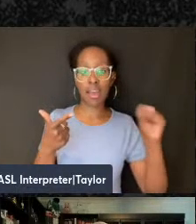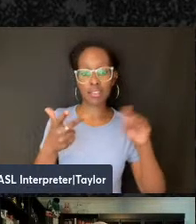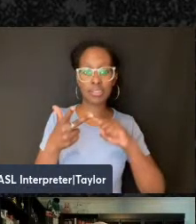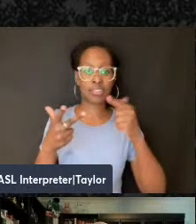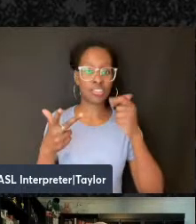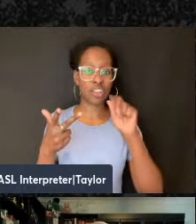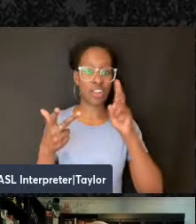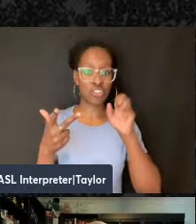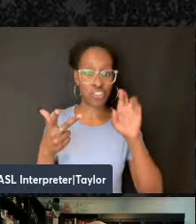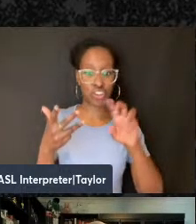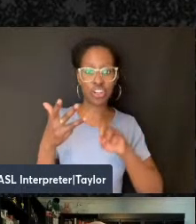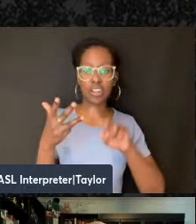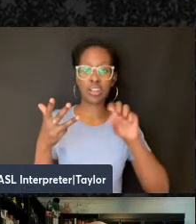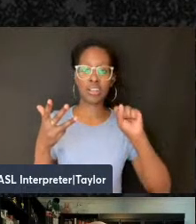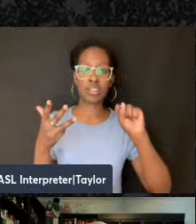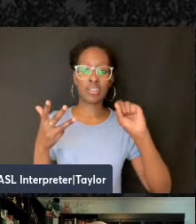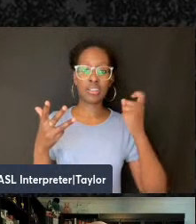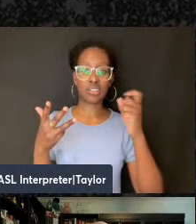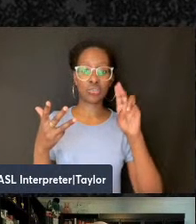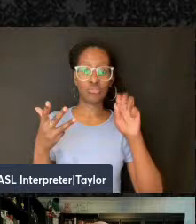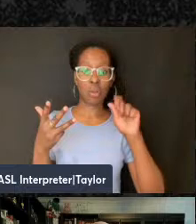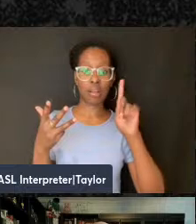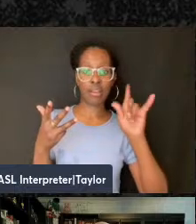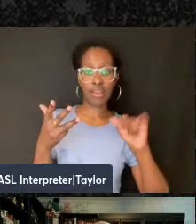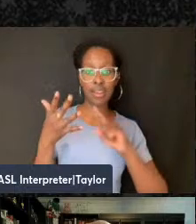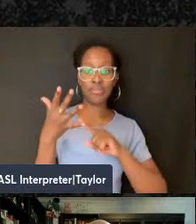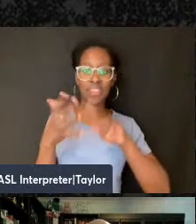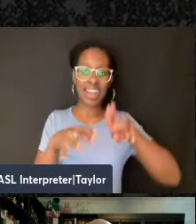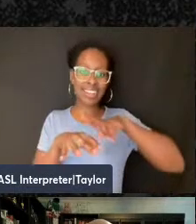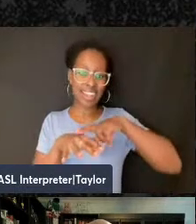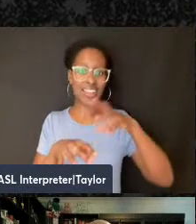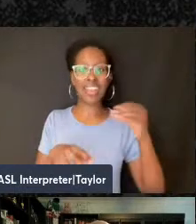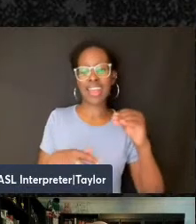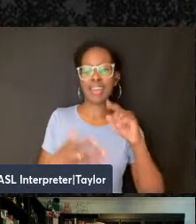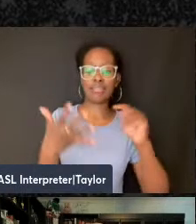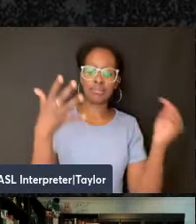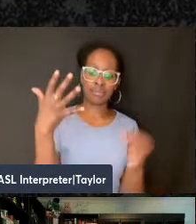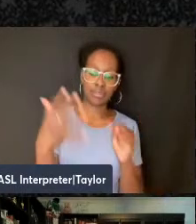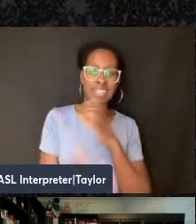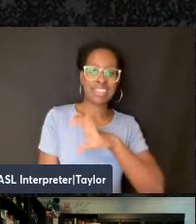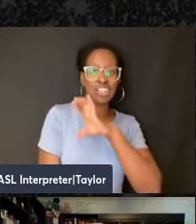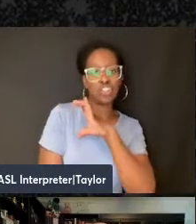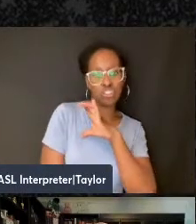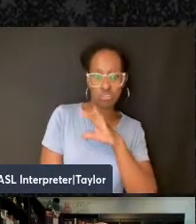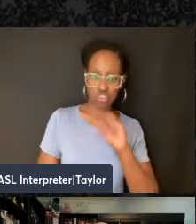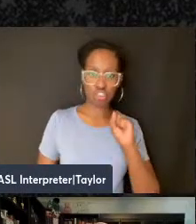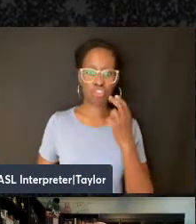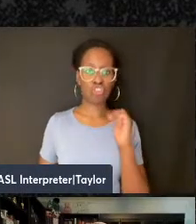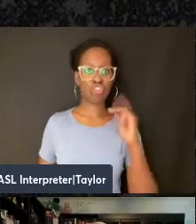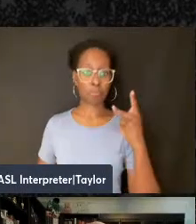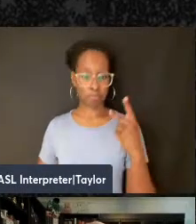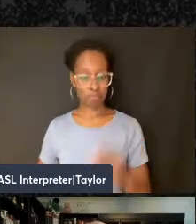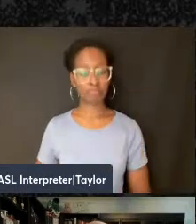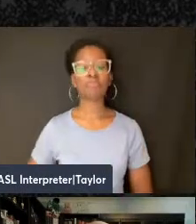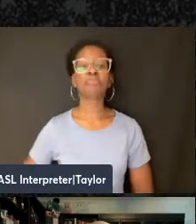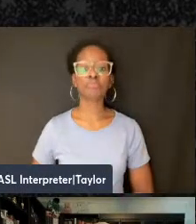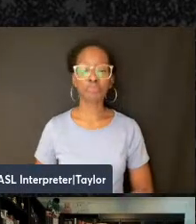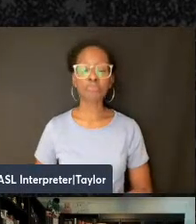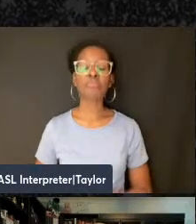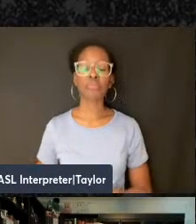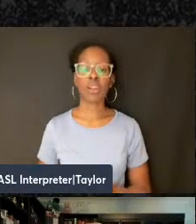nationality, and citizenship. Next slide, please. As a positive